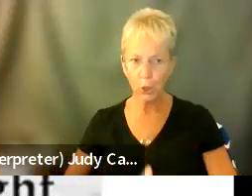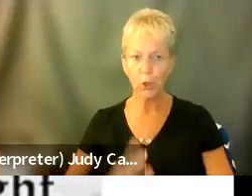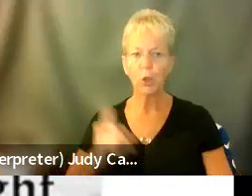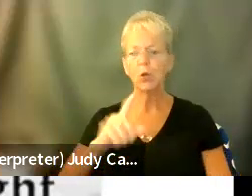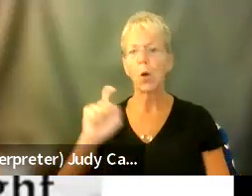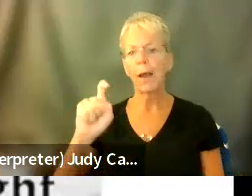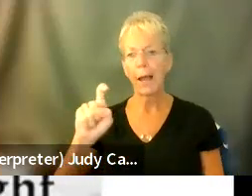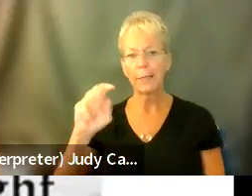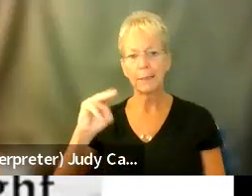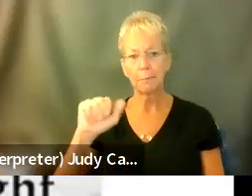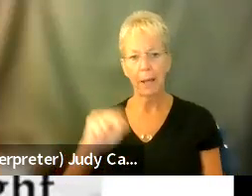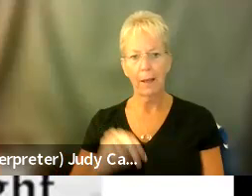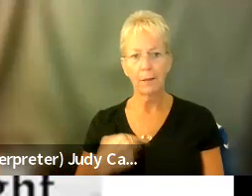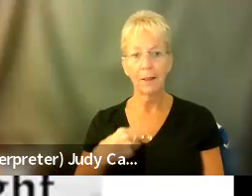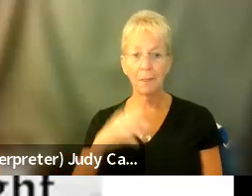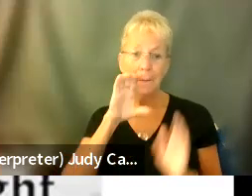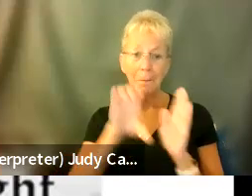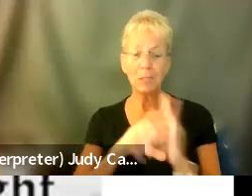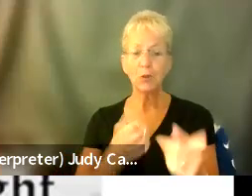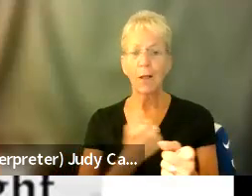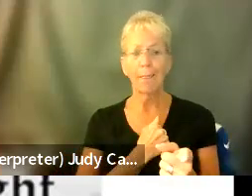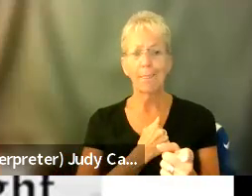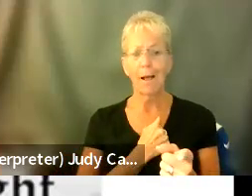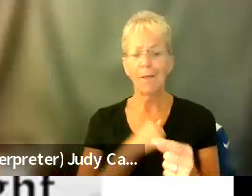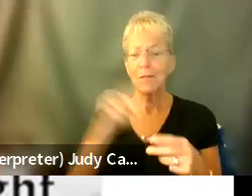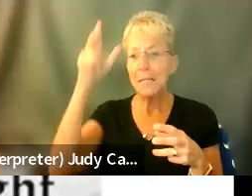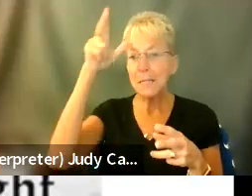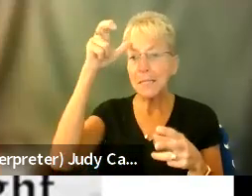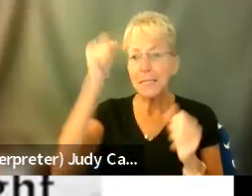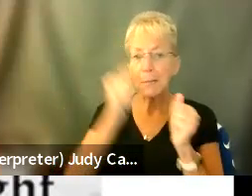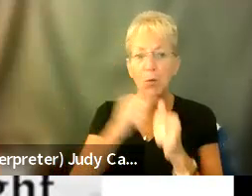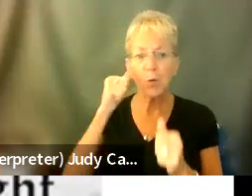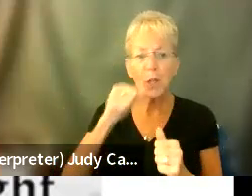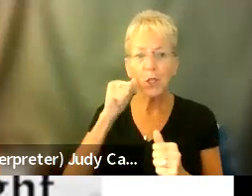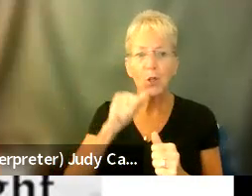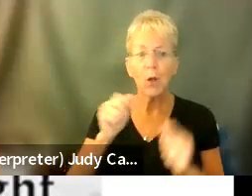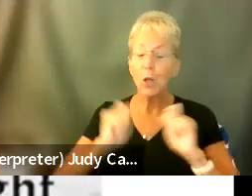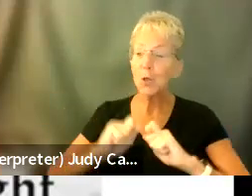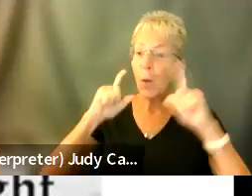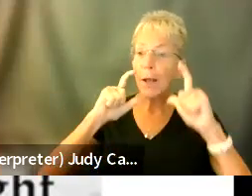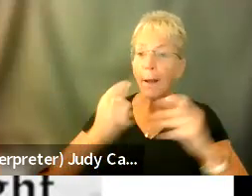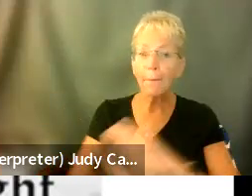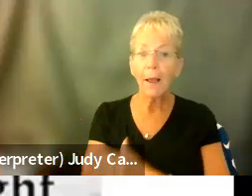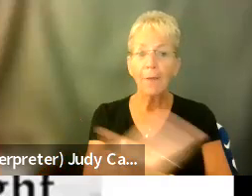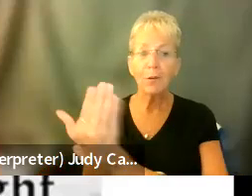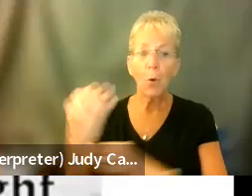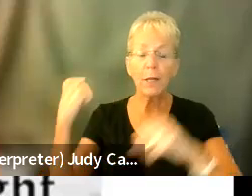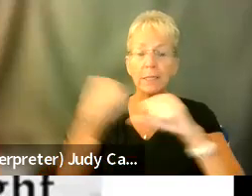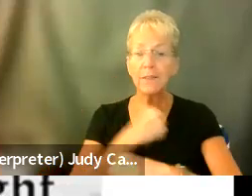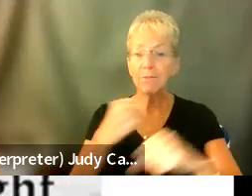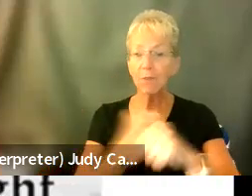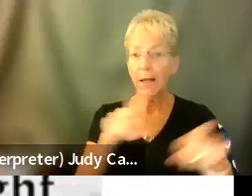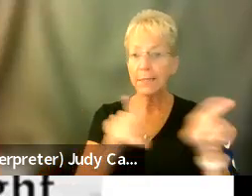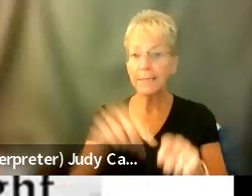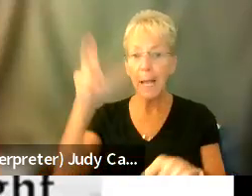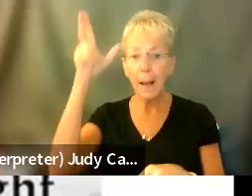And I love this picture of a demon with a little girl. And it says, wake up every morning to fight the same demons that left